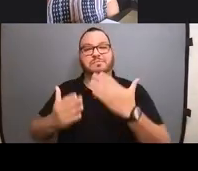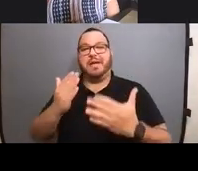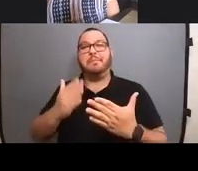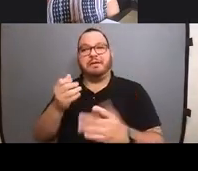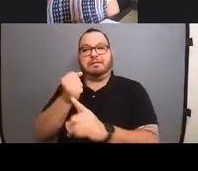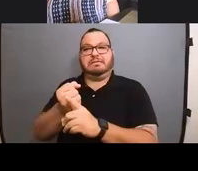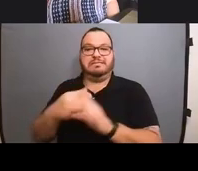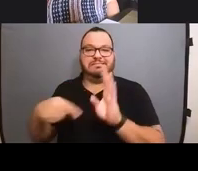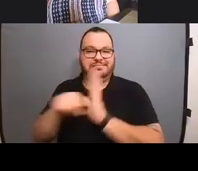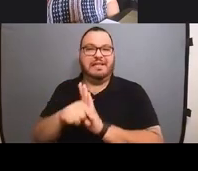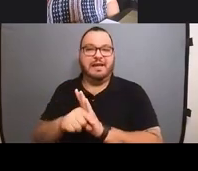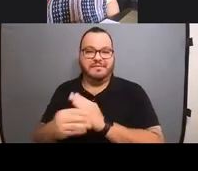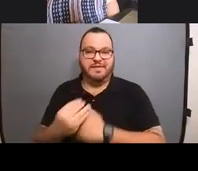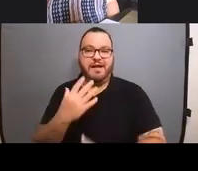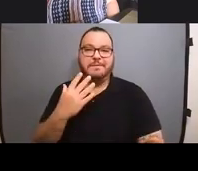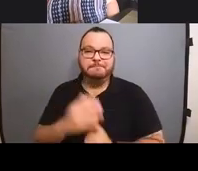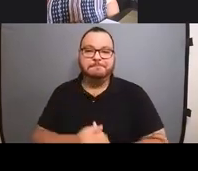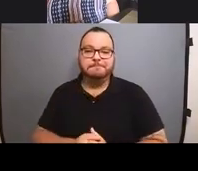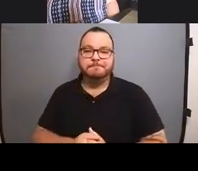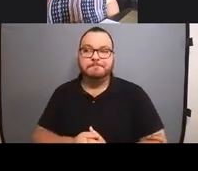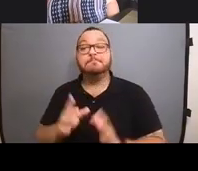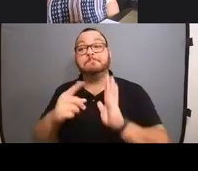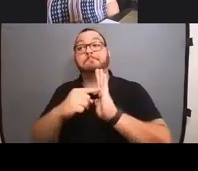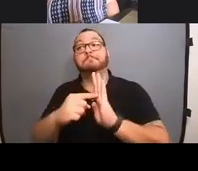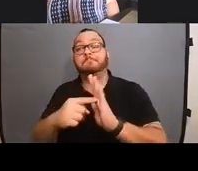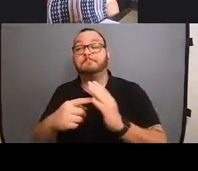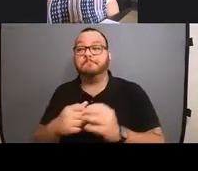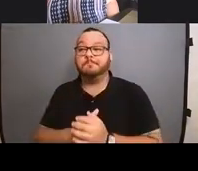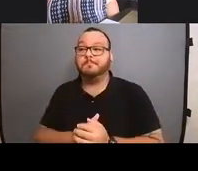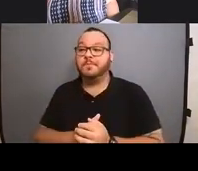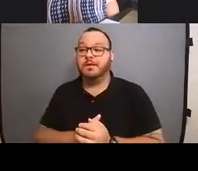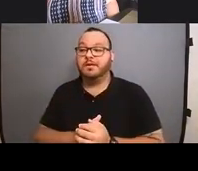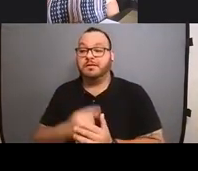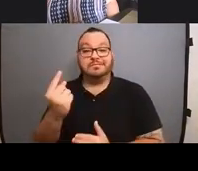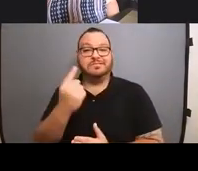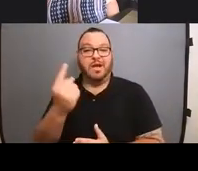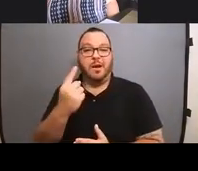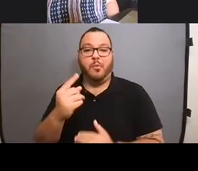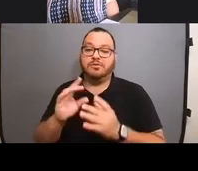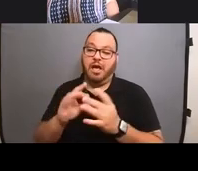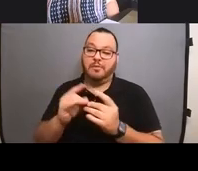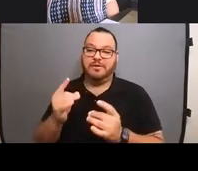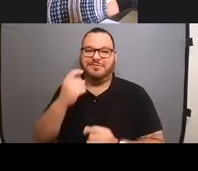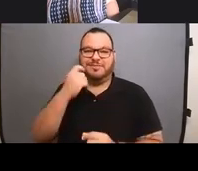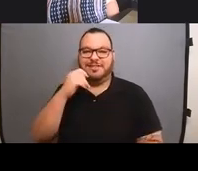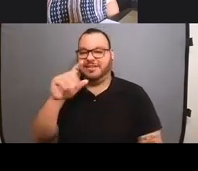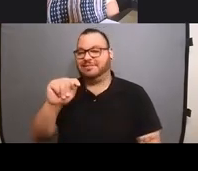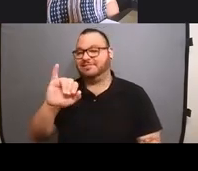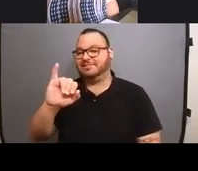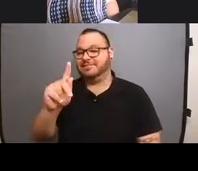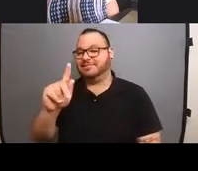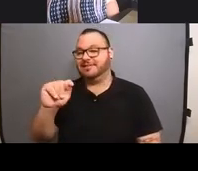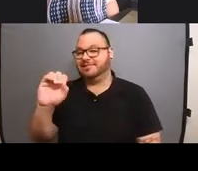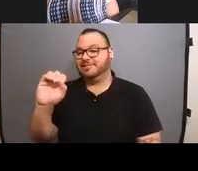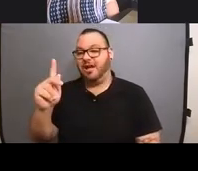if for instance, if someone tells me, uh, recently I had on TikTok, a guy said, well,